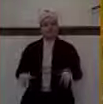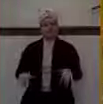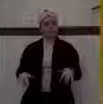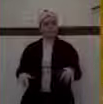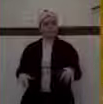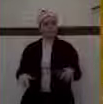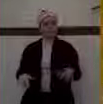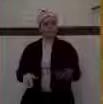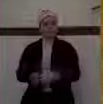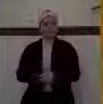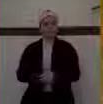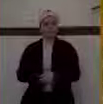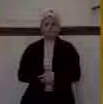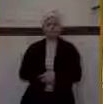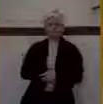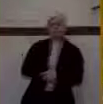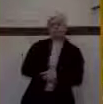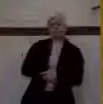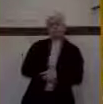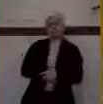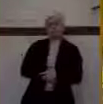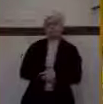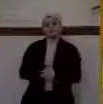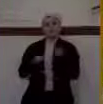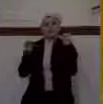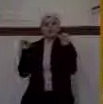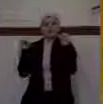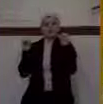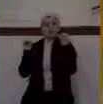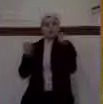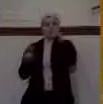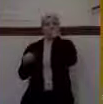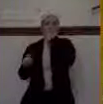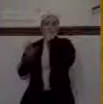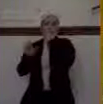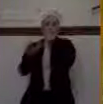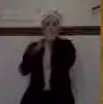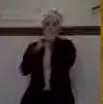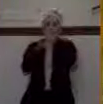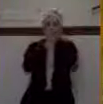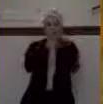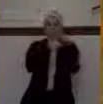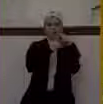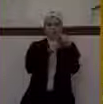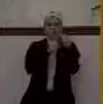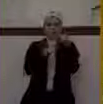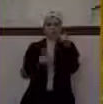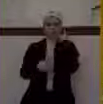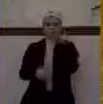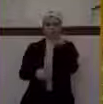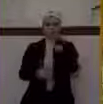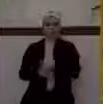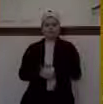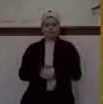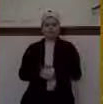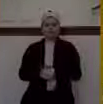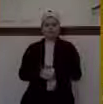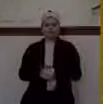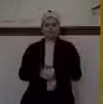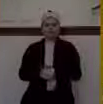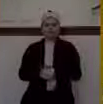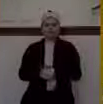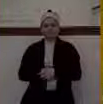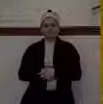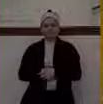accident that Jesus used those particular words. You know why? Because did you know in the city of Laodicea, they